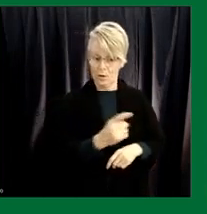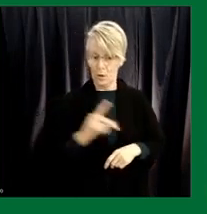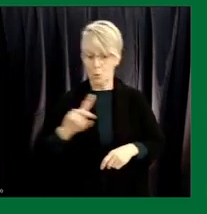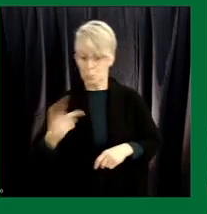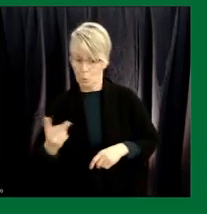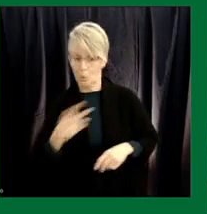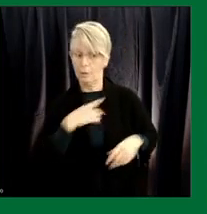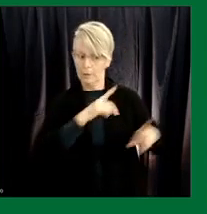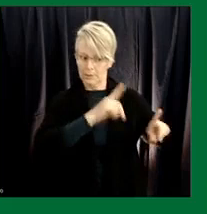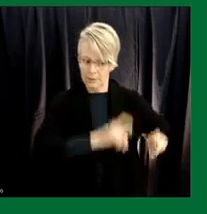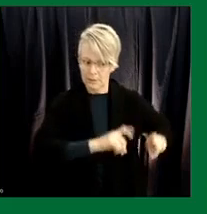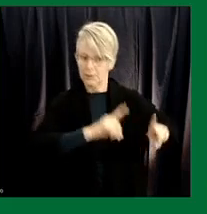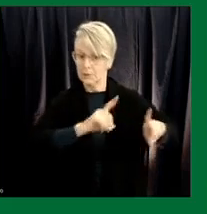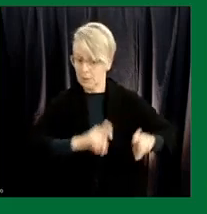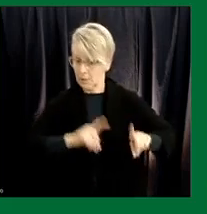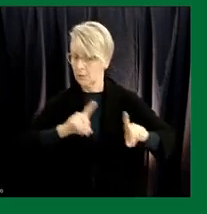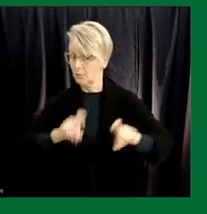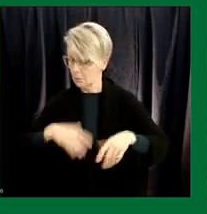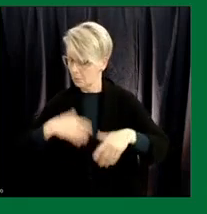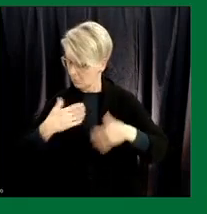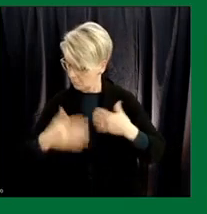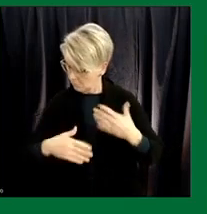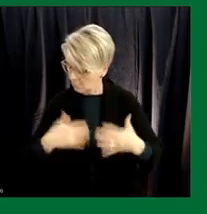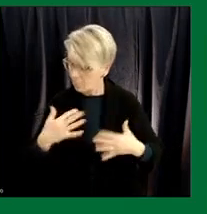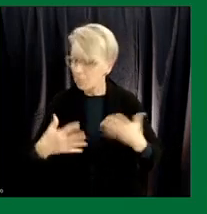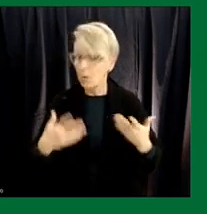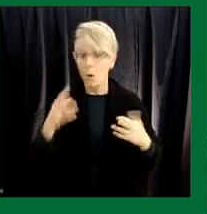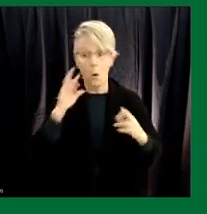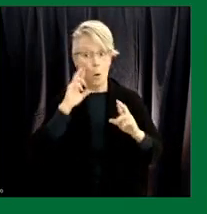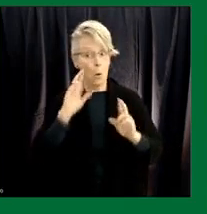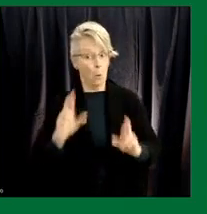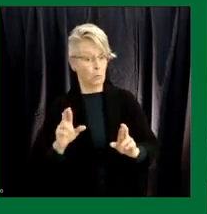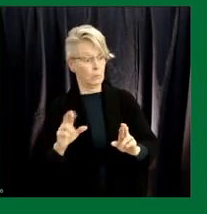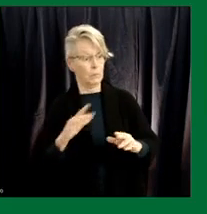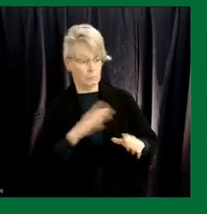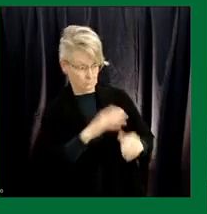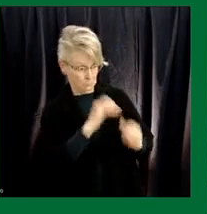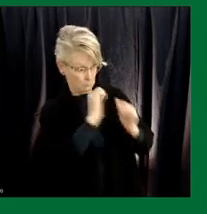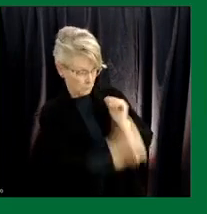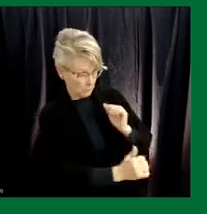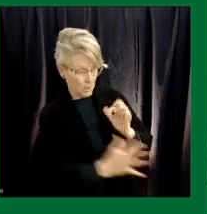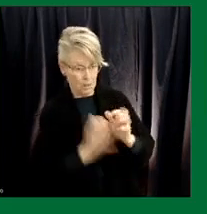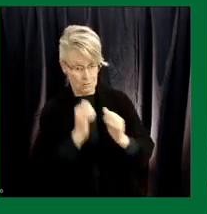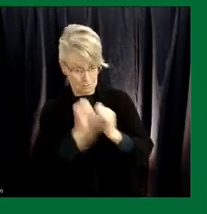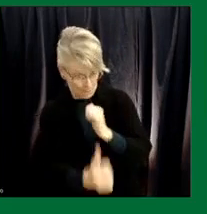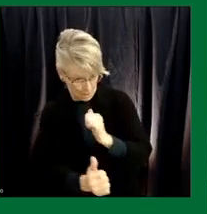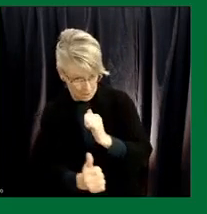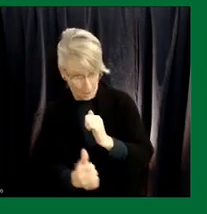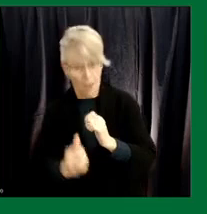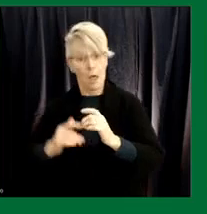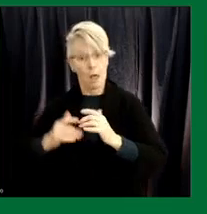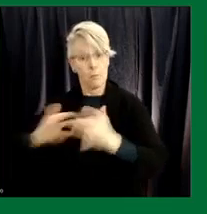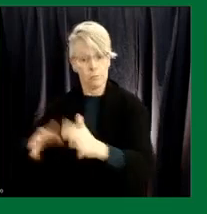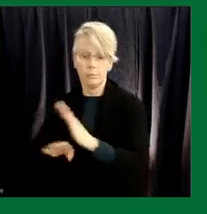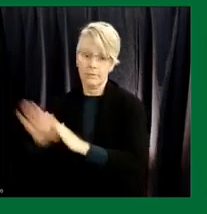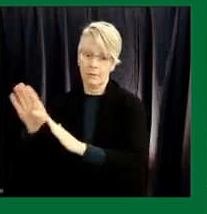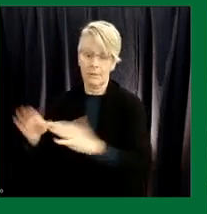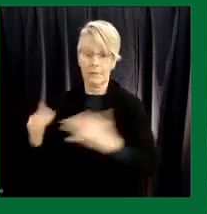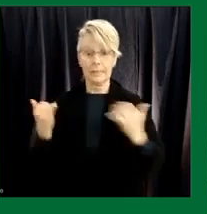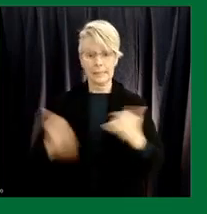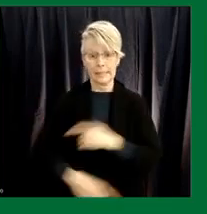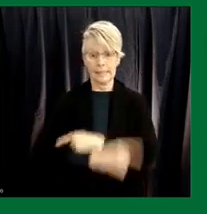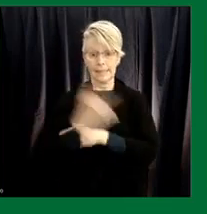forward to taking our vaccine into development as soon as that is possible. So today's announcement is really